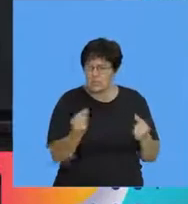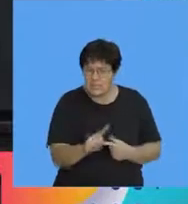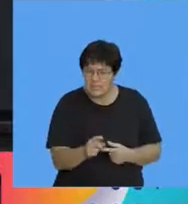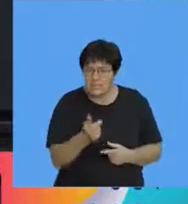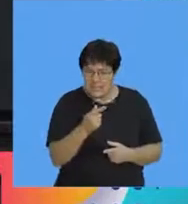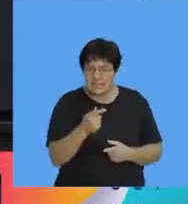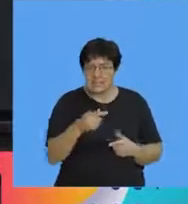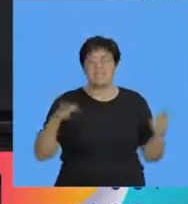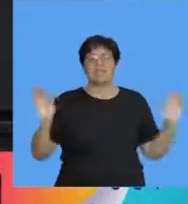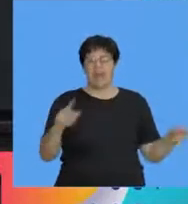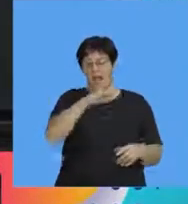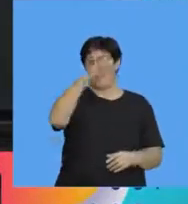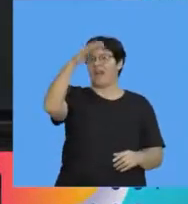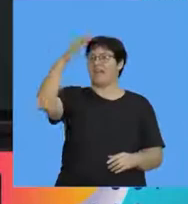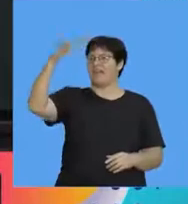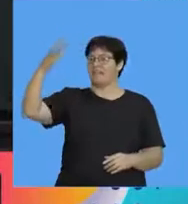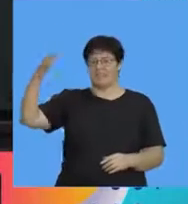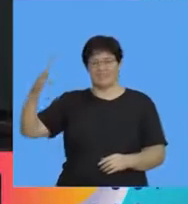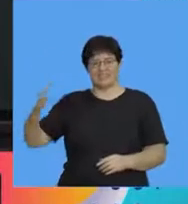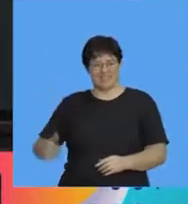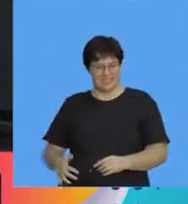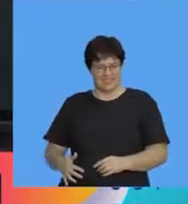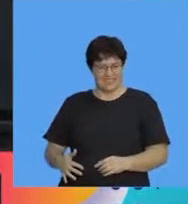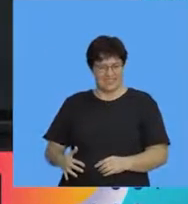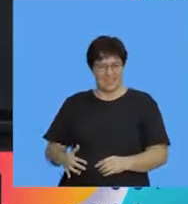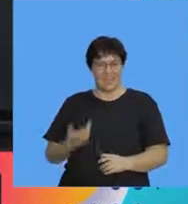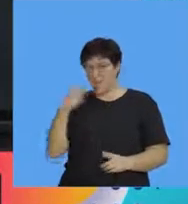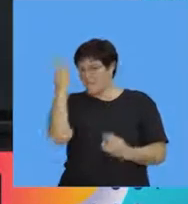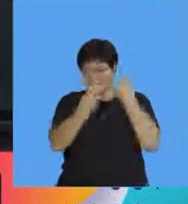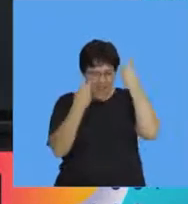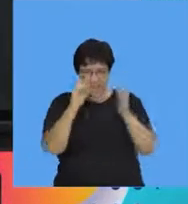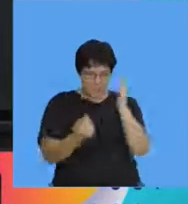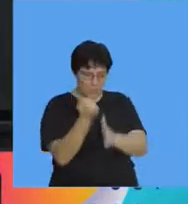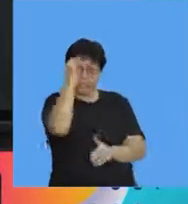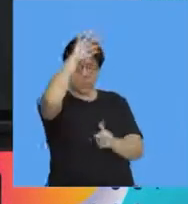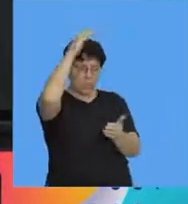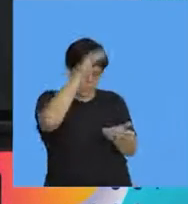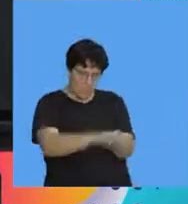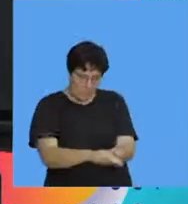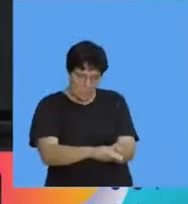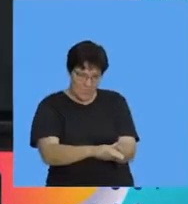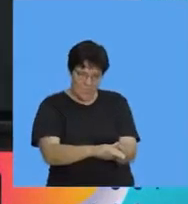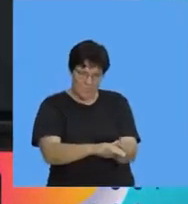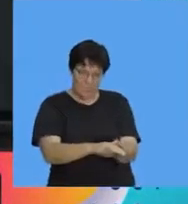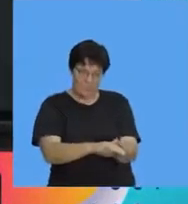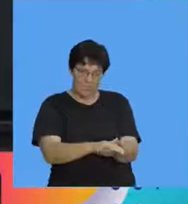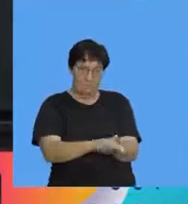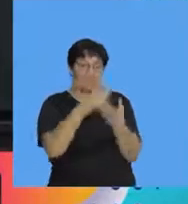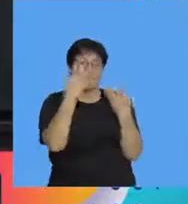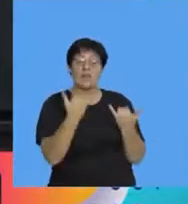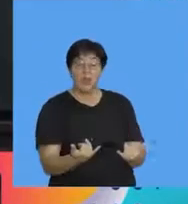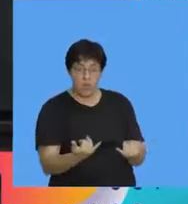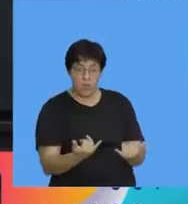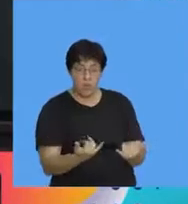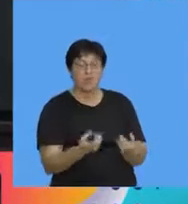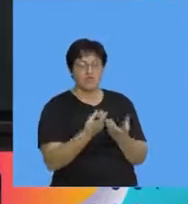needs to fly fly away go and find a new place fall to the ground and what am